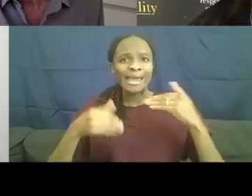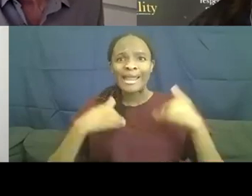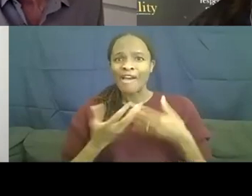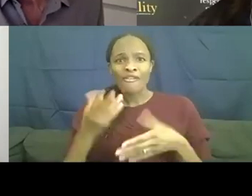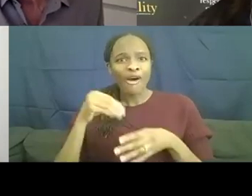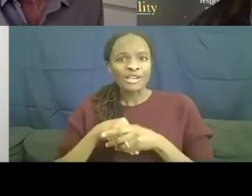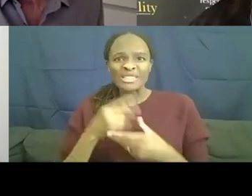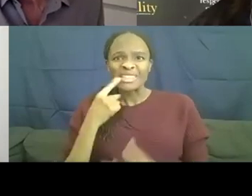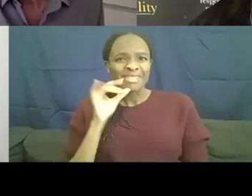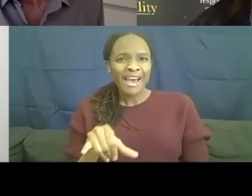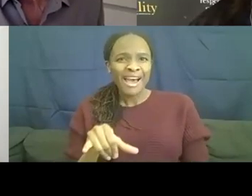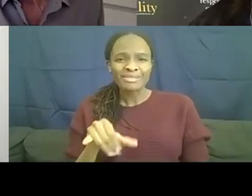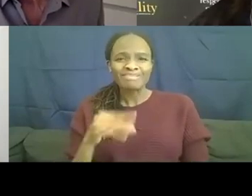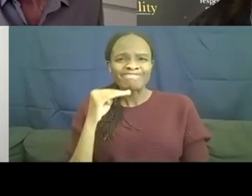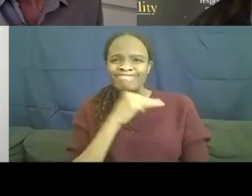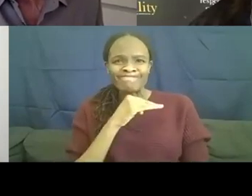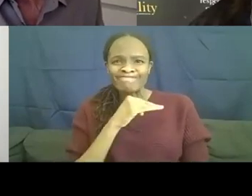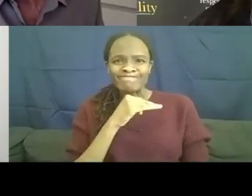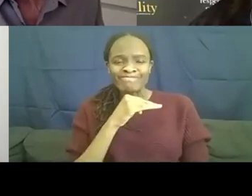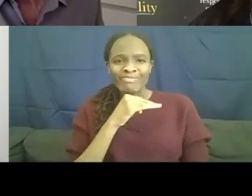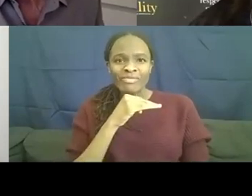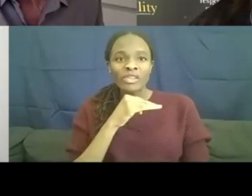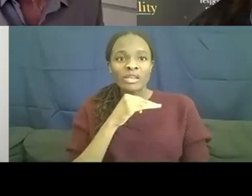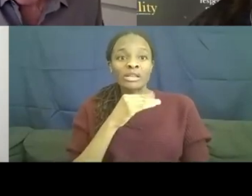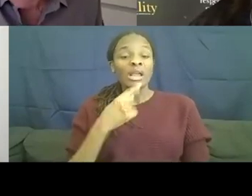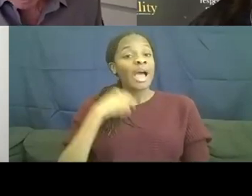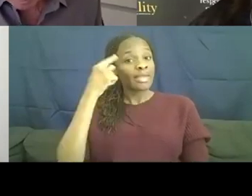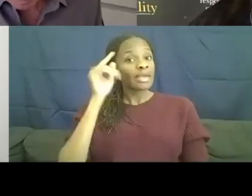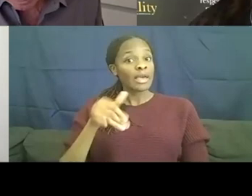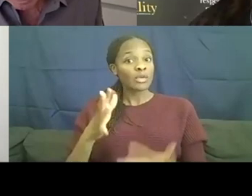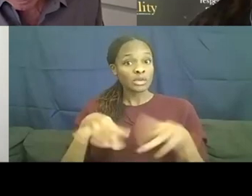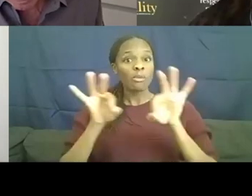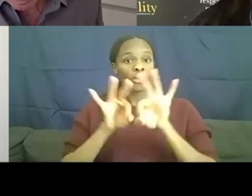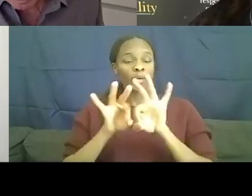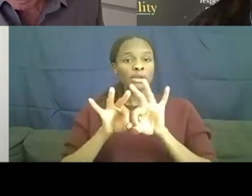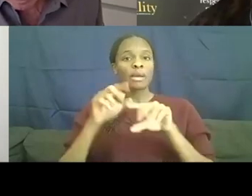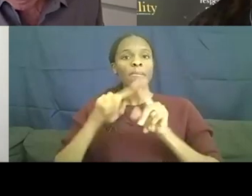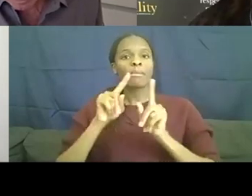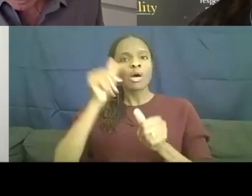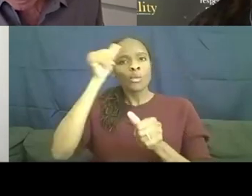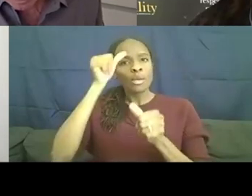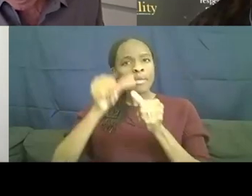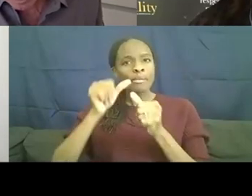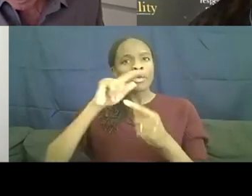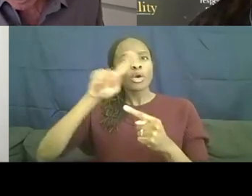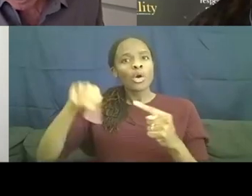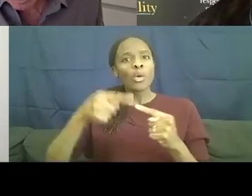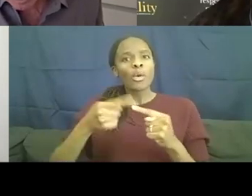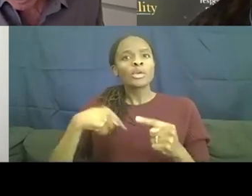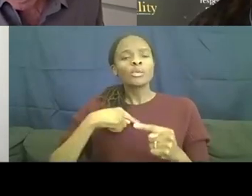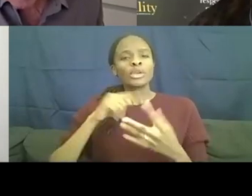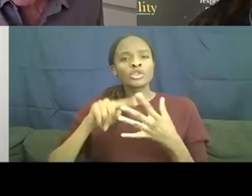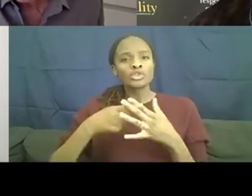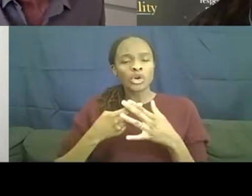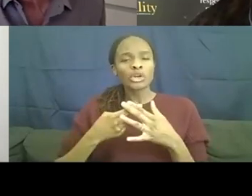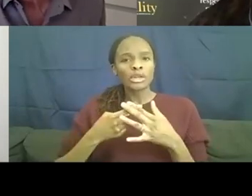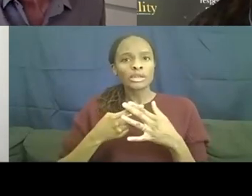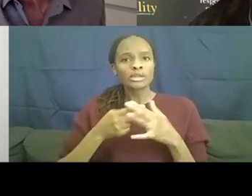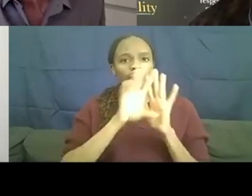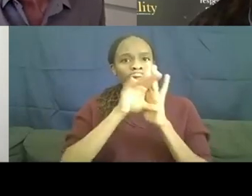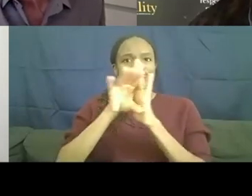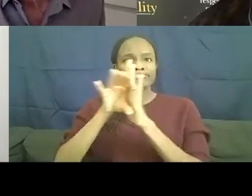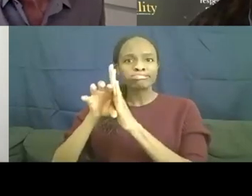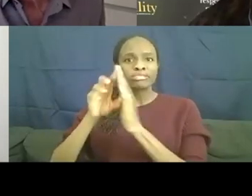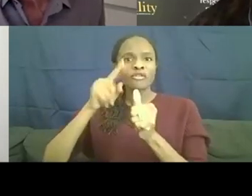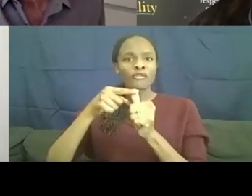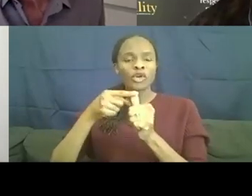it's, so I think that was important also. But remember when we started filming the first film, that